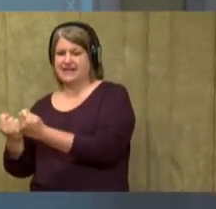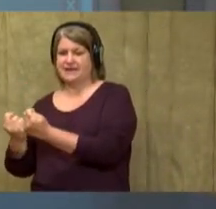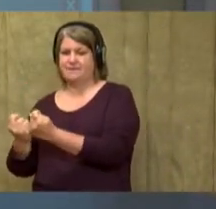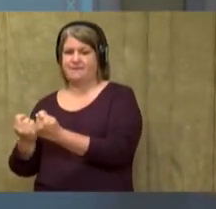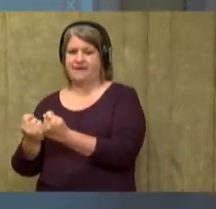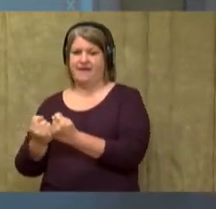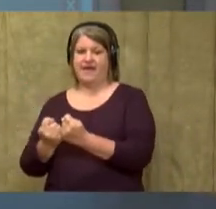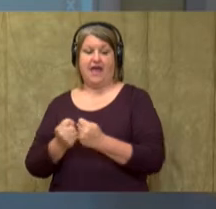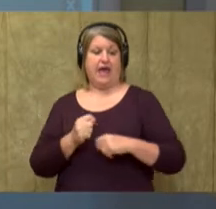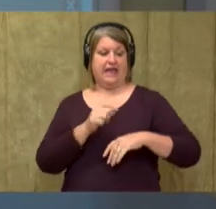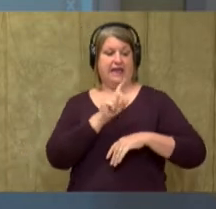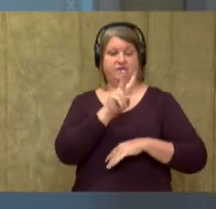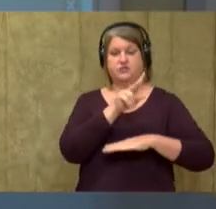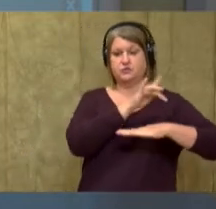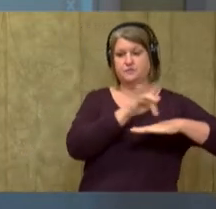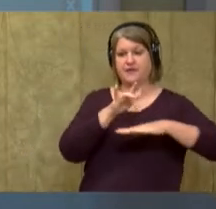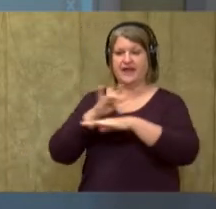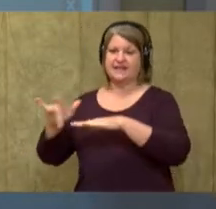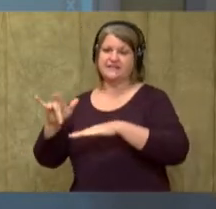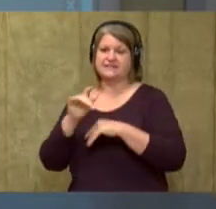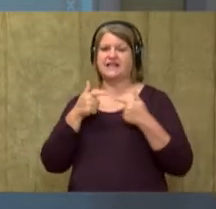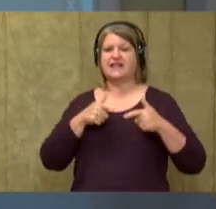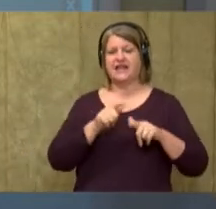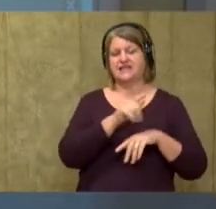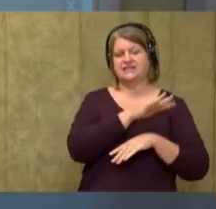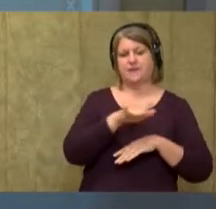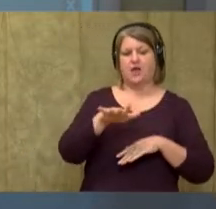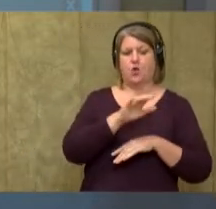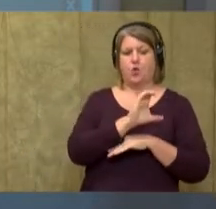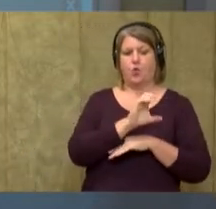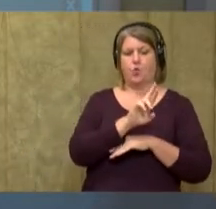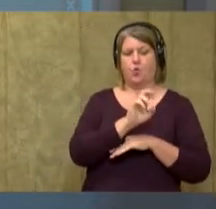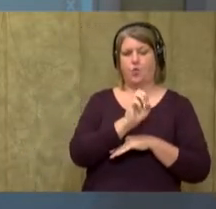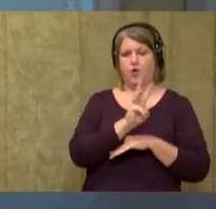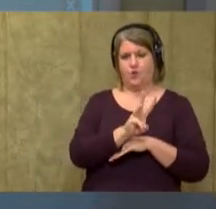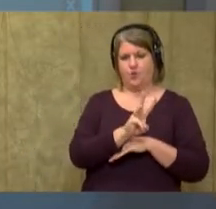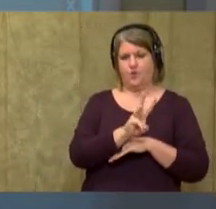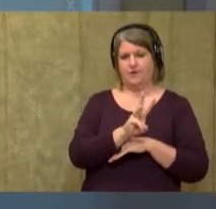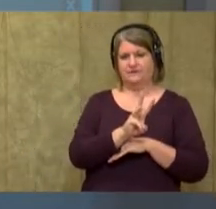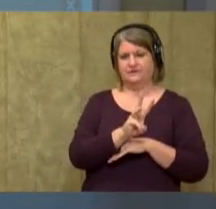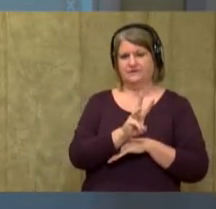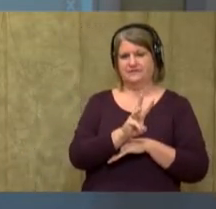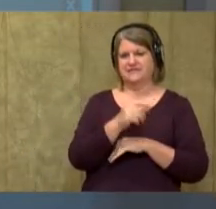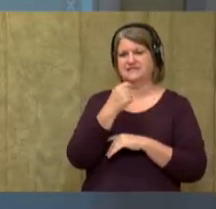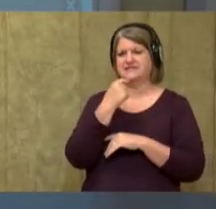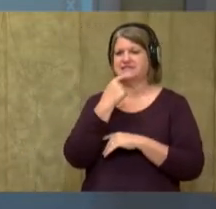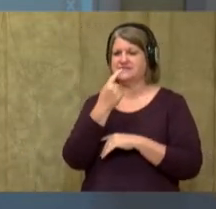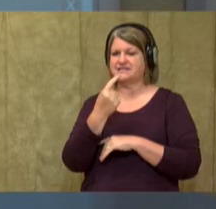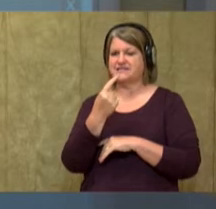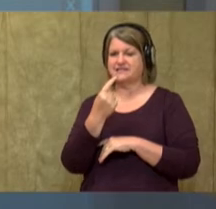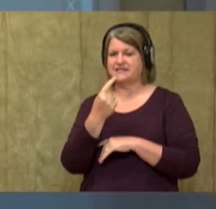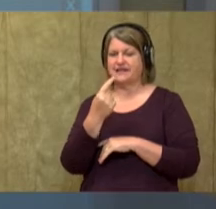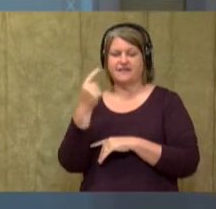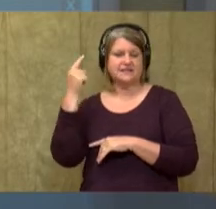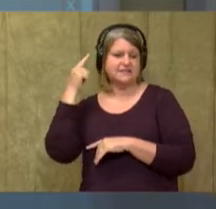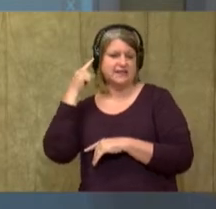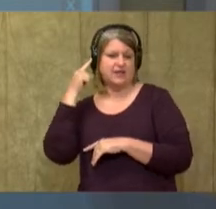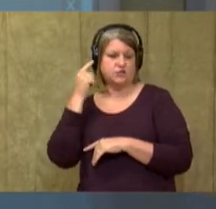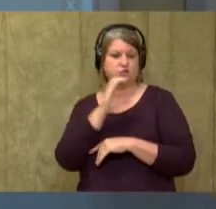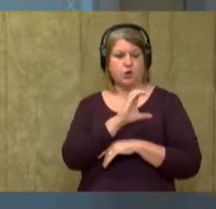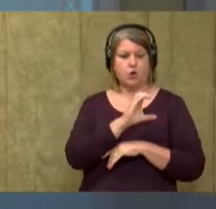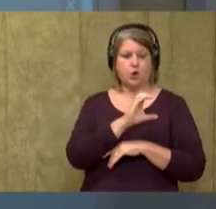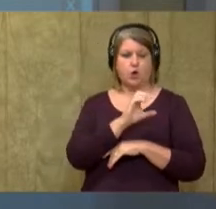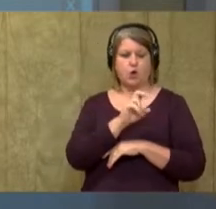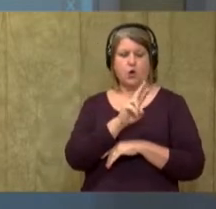with the oo. Let's spell it. The crew. Say the sounds you hear in crew. Cr-oo.